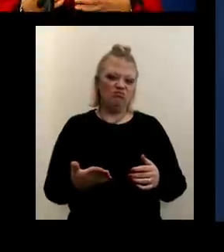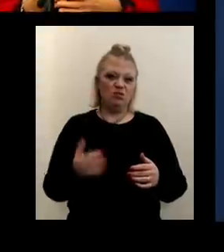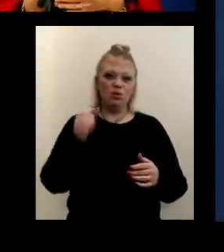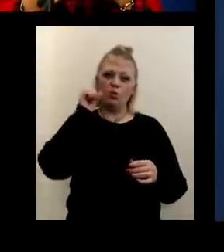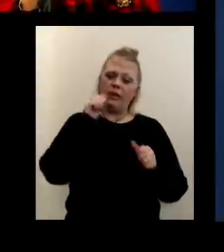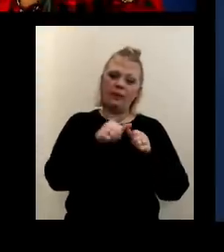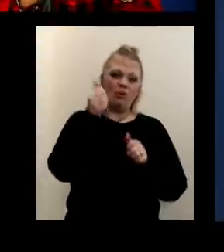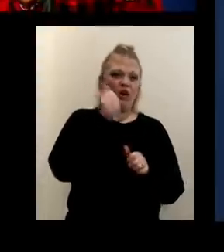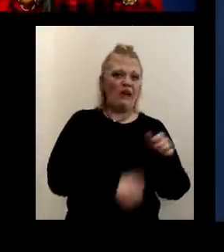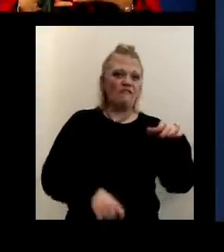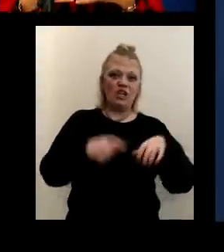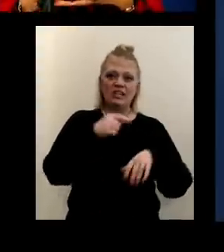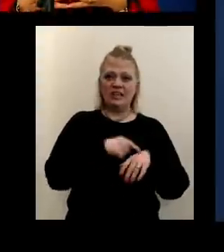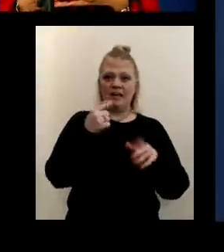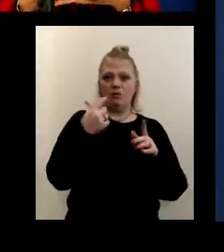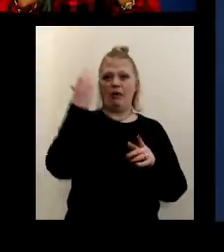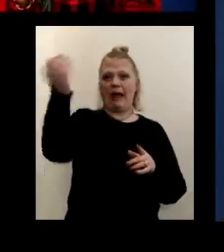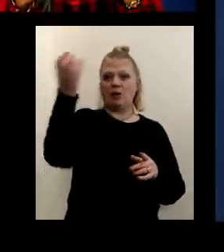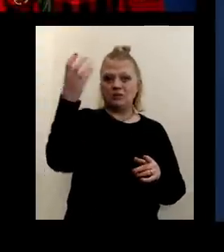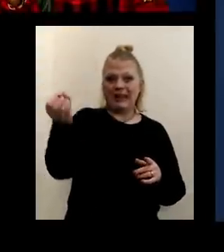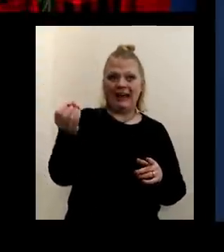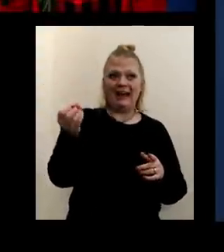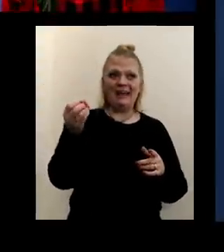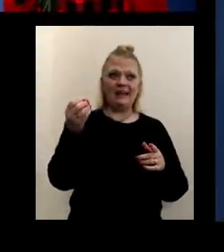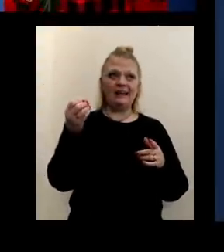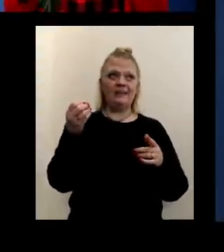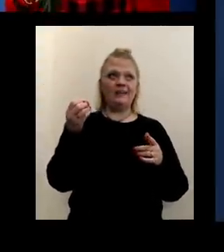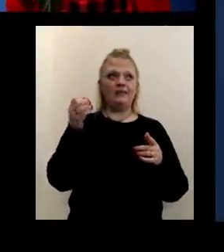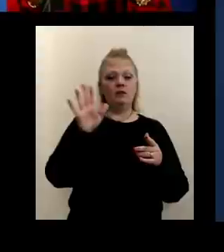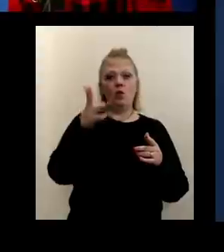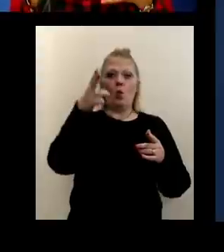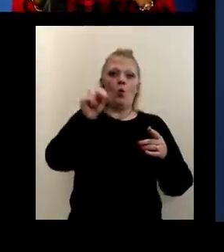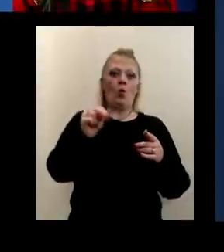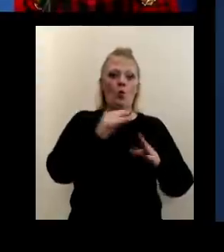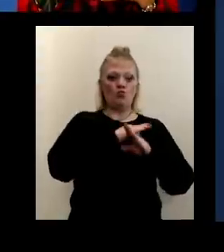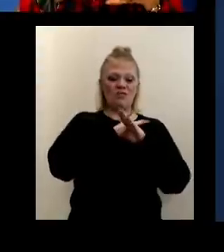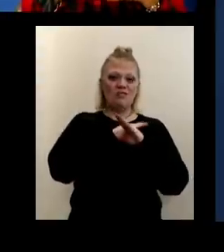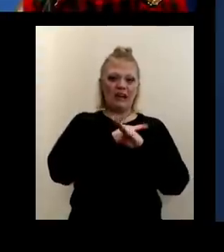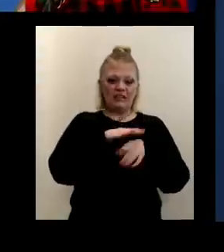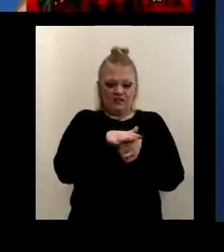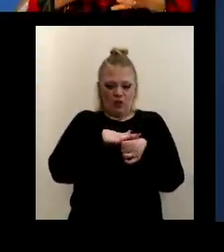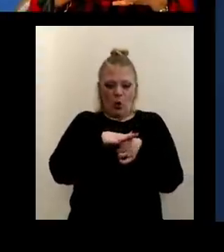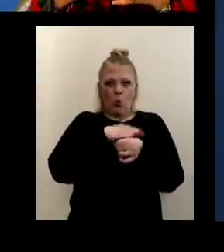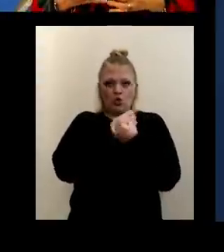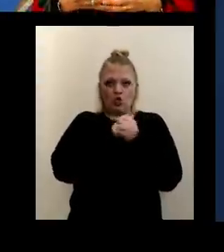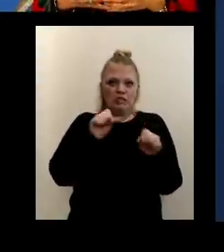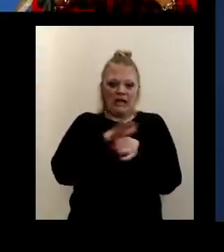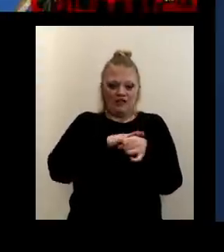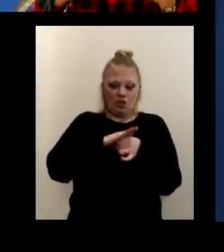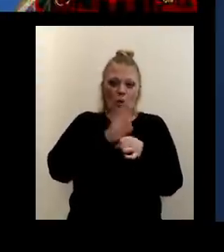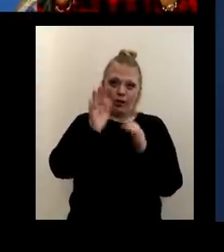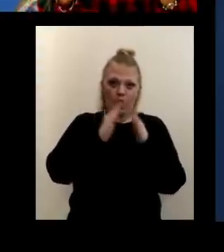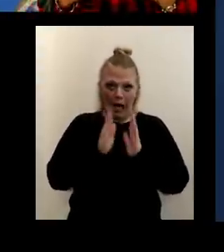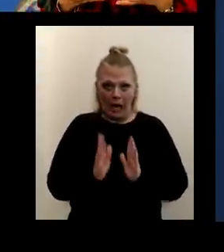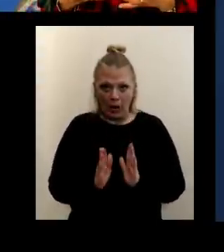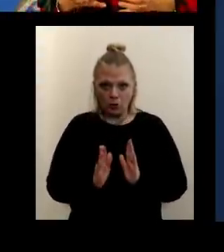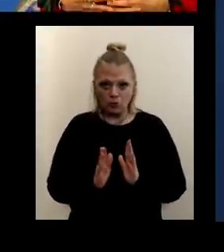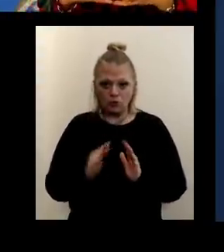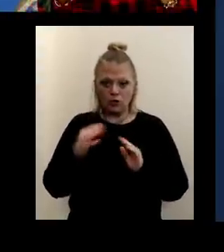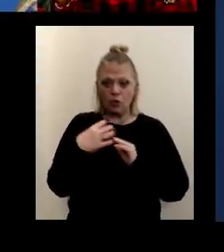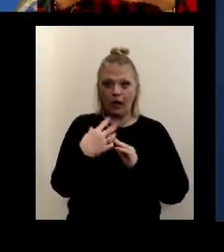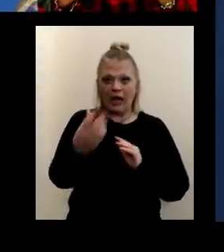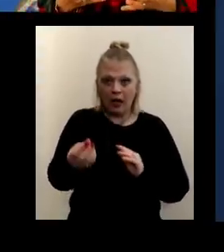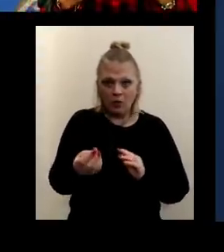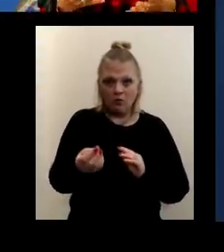you know, every time you go kind of outside your own protective zone, your safe zone of your household, you are putting yourself